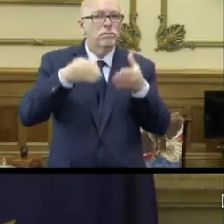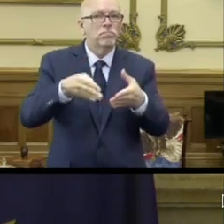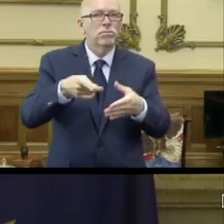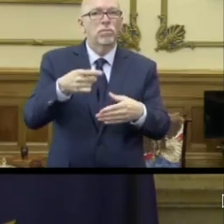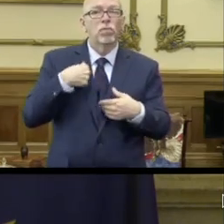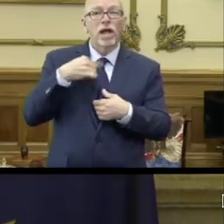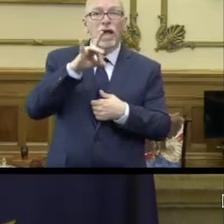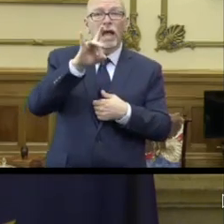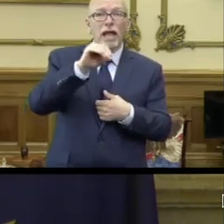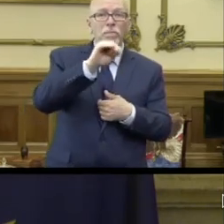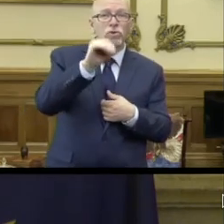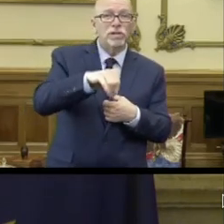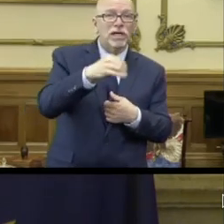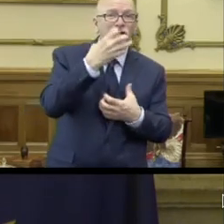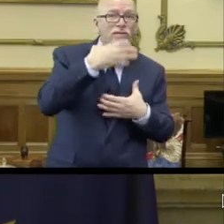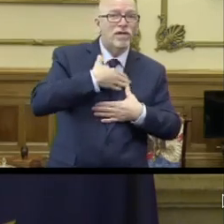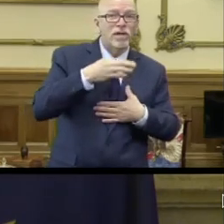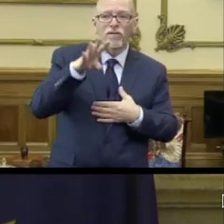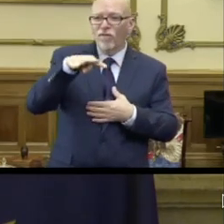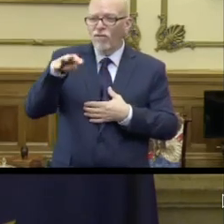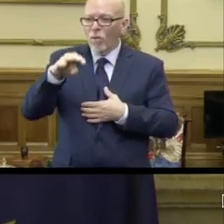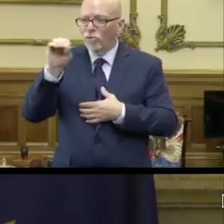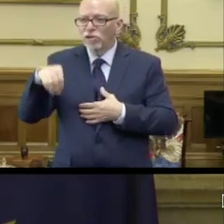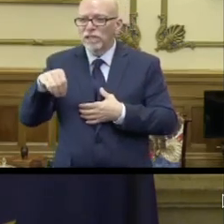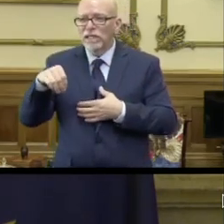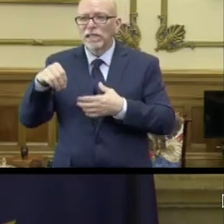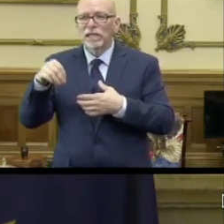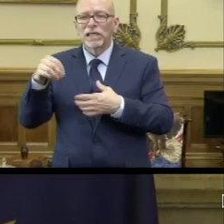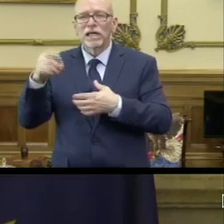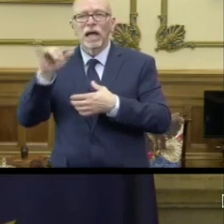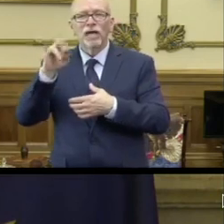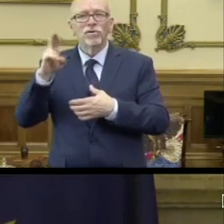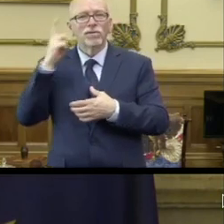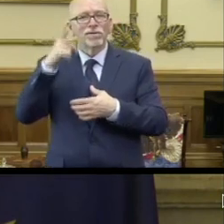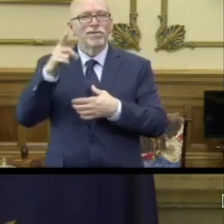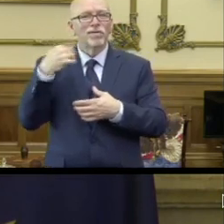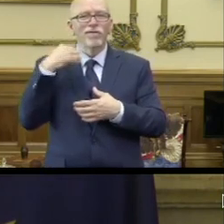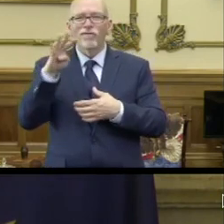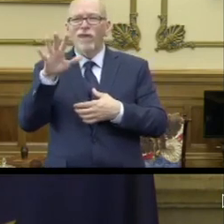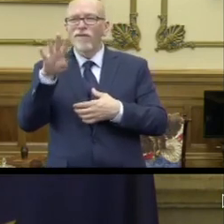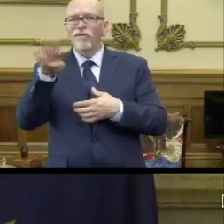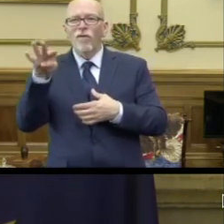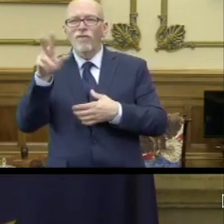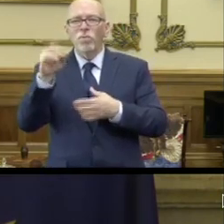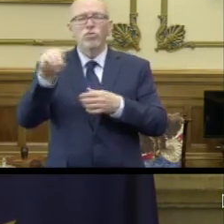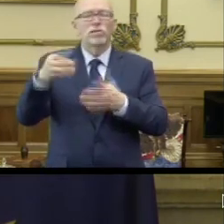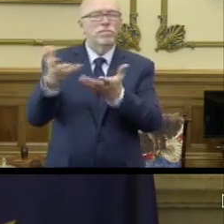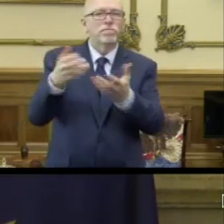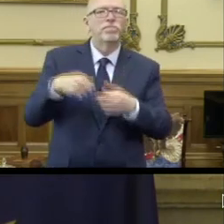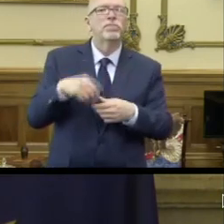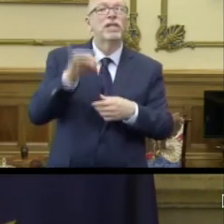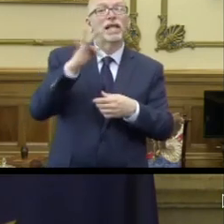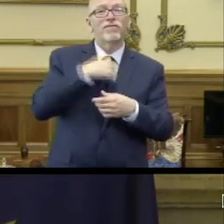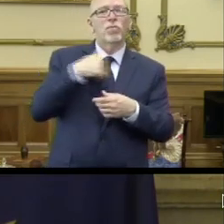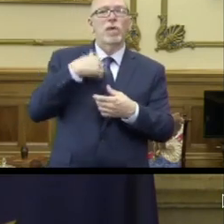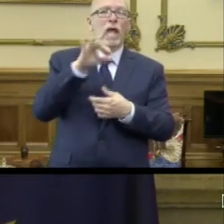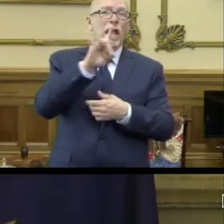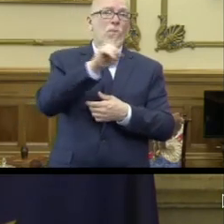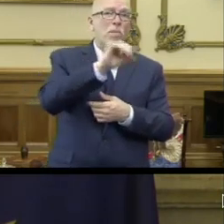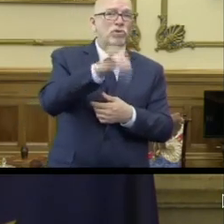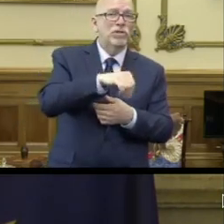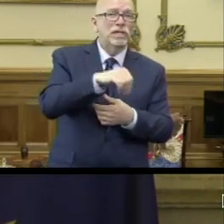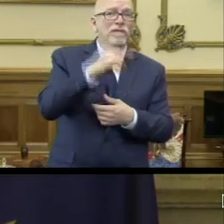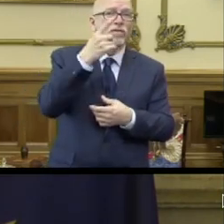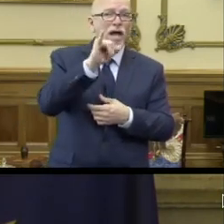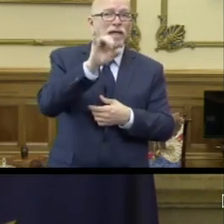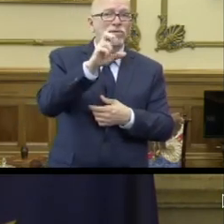or 44%, you said almost 81% this morning, you rounded up, I think I like that. You know, if we're about 81% in terms